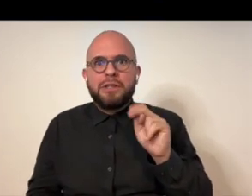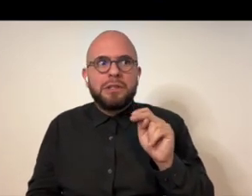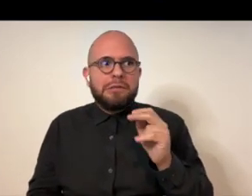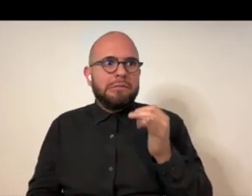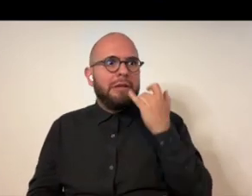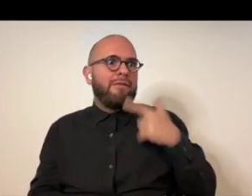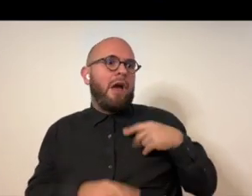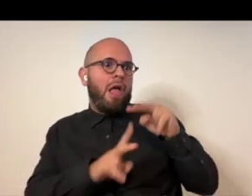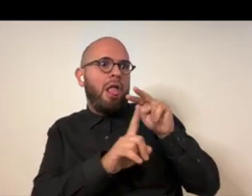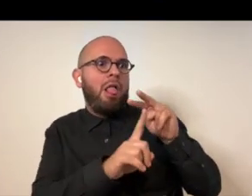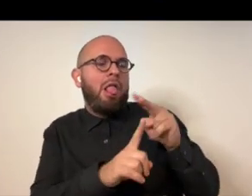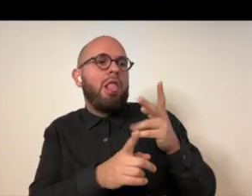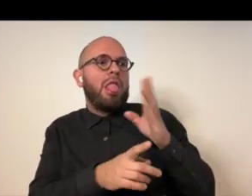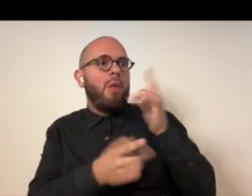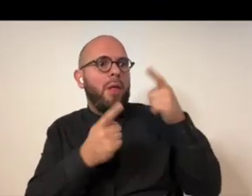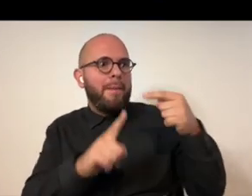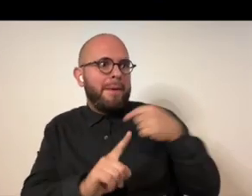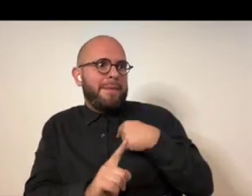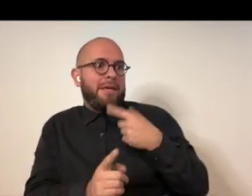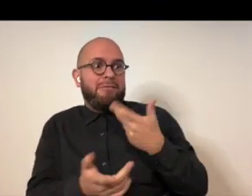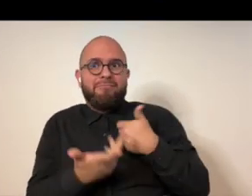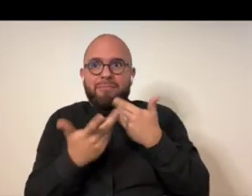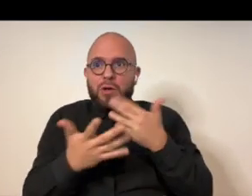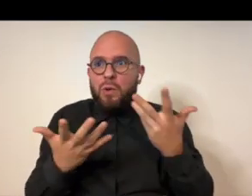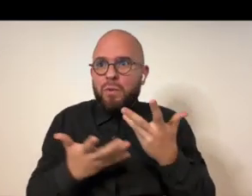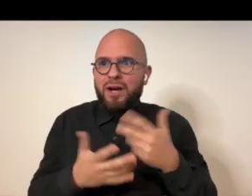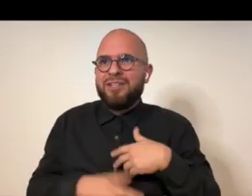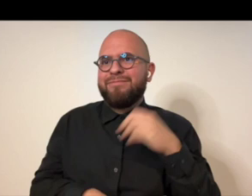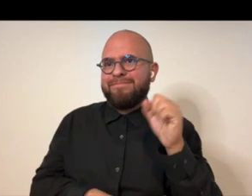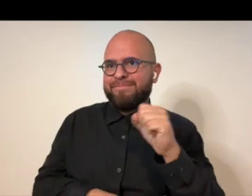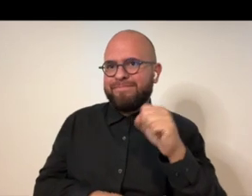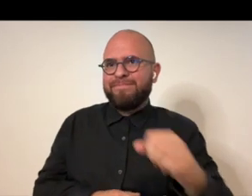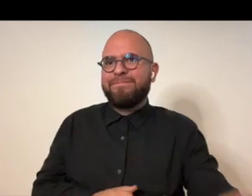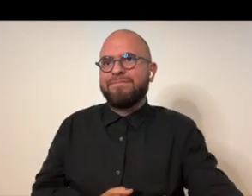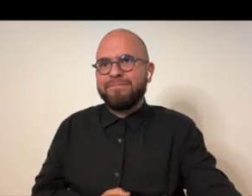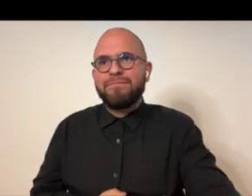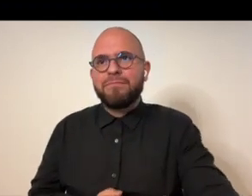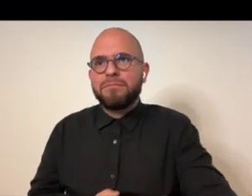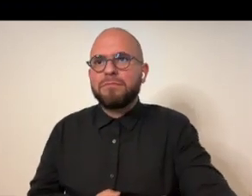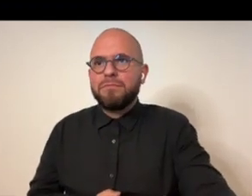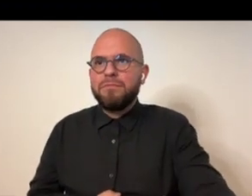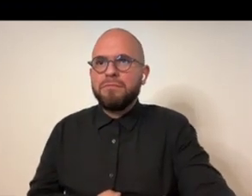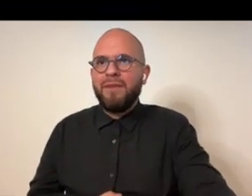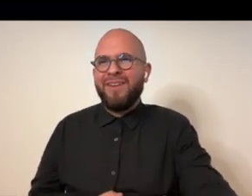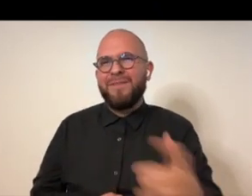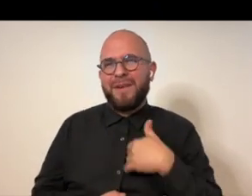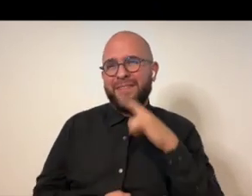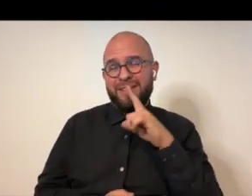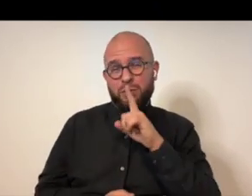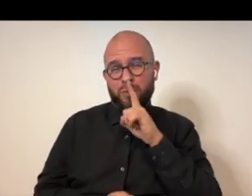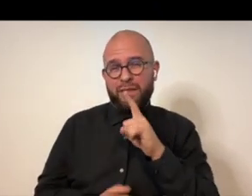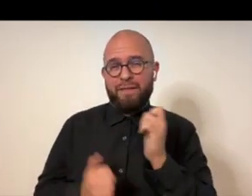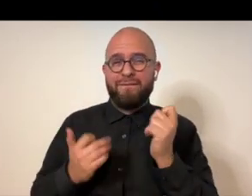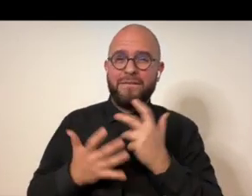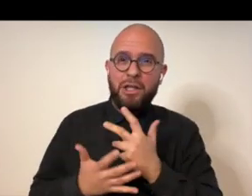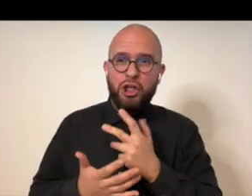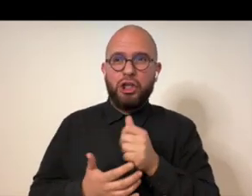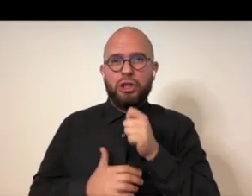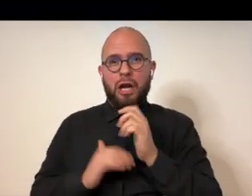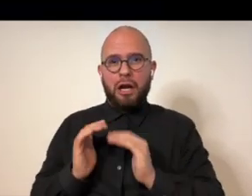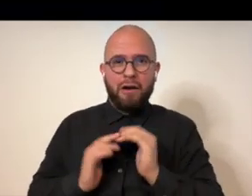out of superstition that it might happen to us or whatever it is but yeah i think there's a real